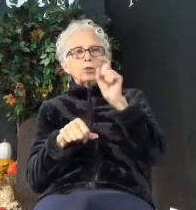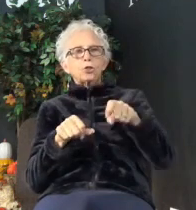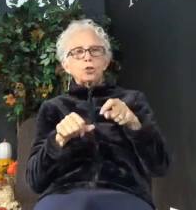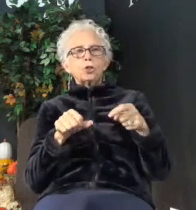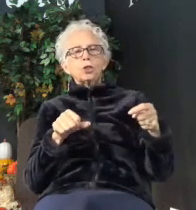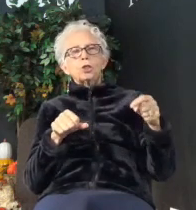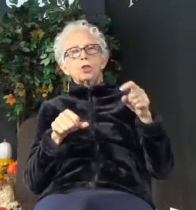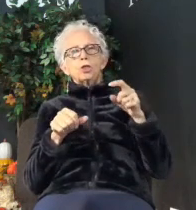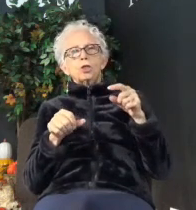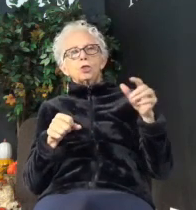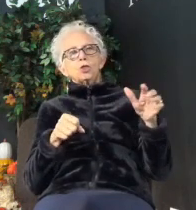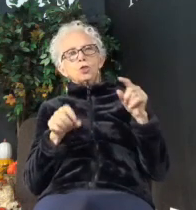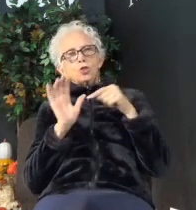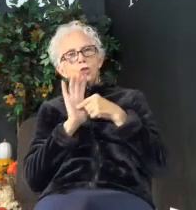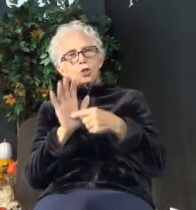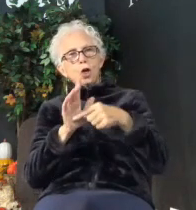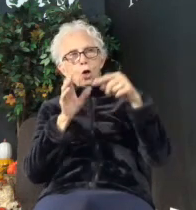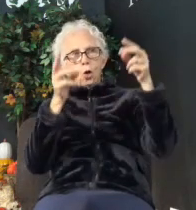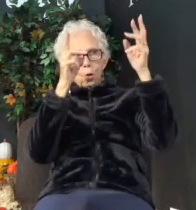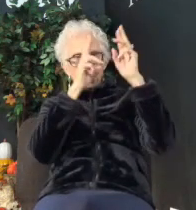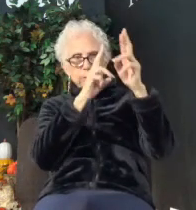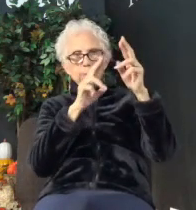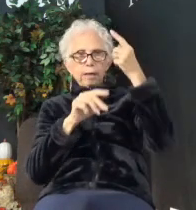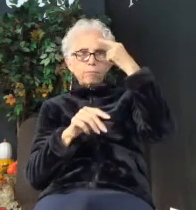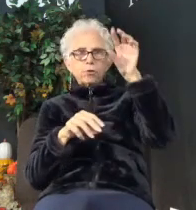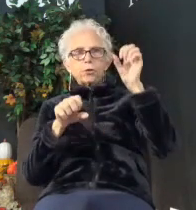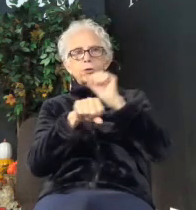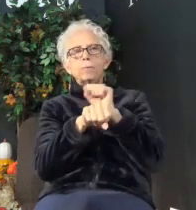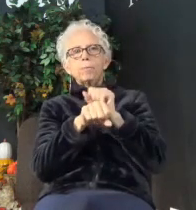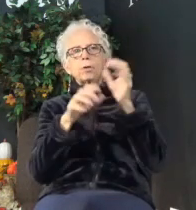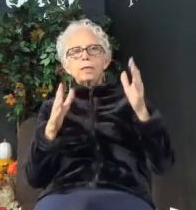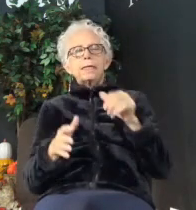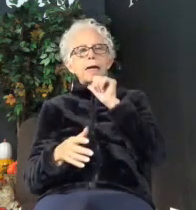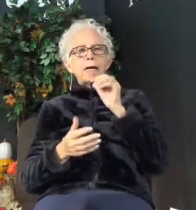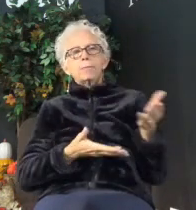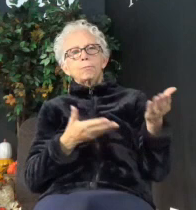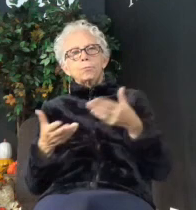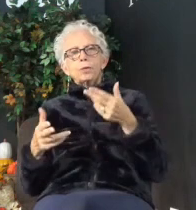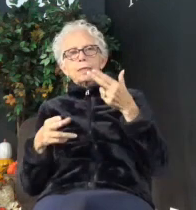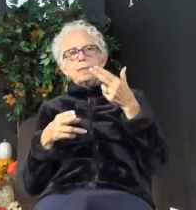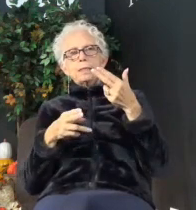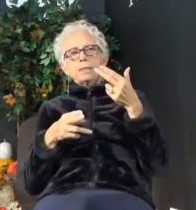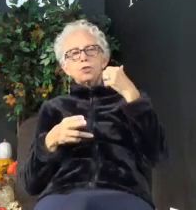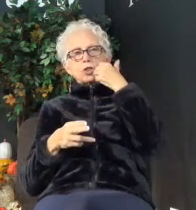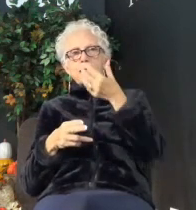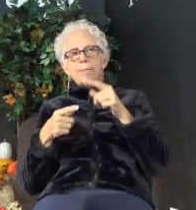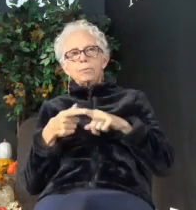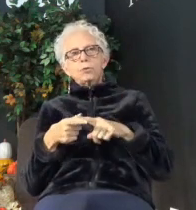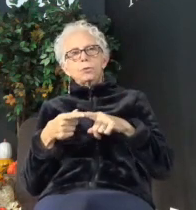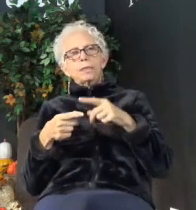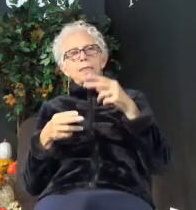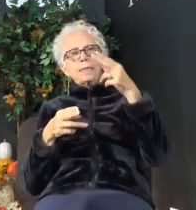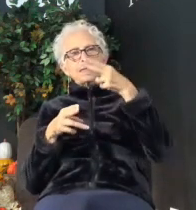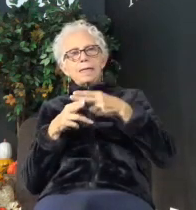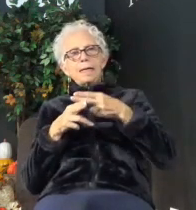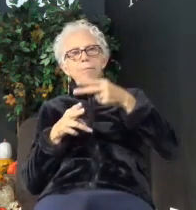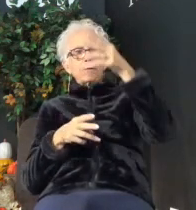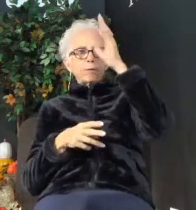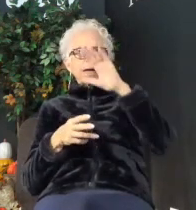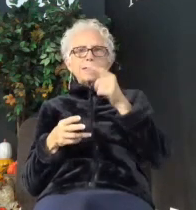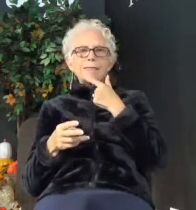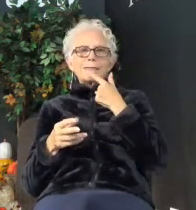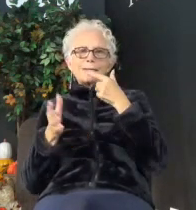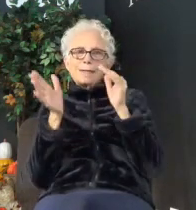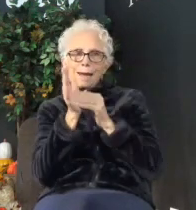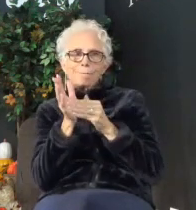respect for their employers, so they will not bring shame to the name of God and his teachings. Do I need to repeat that one?